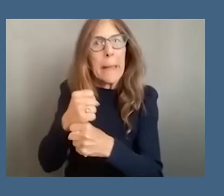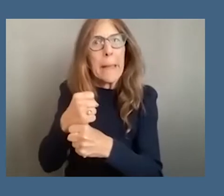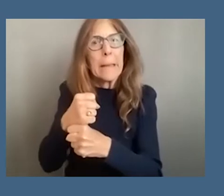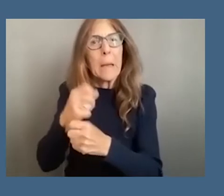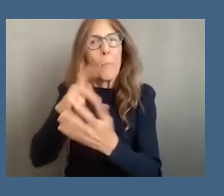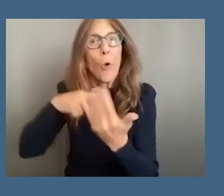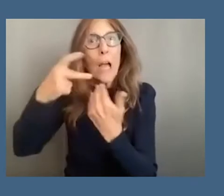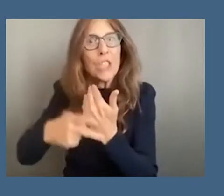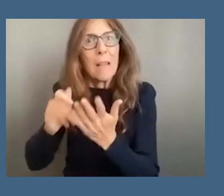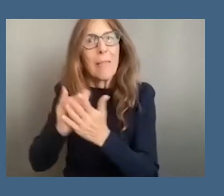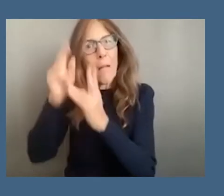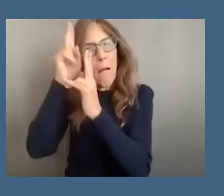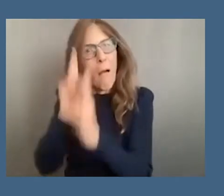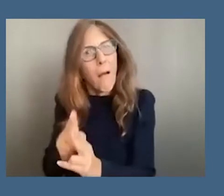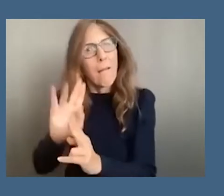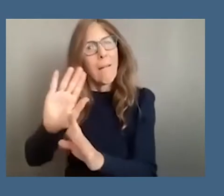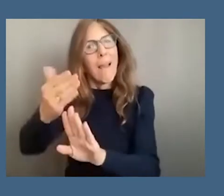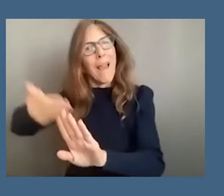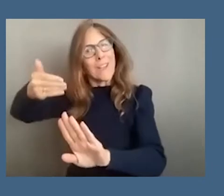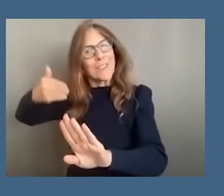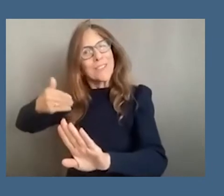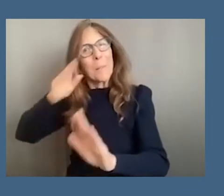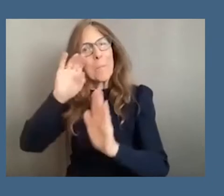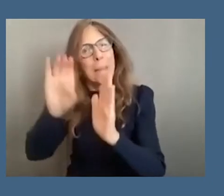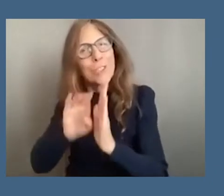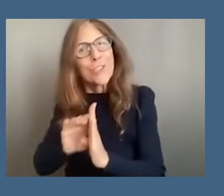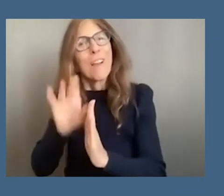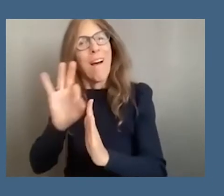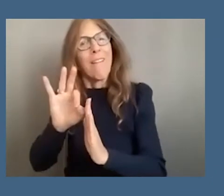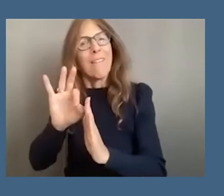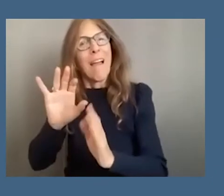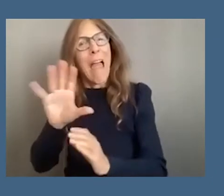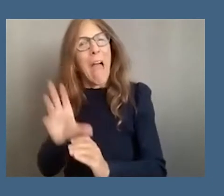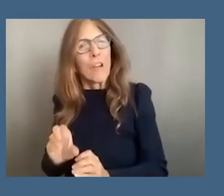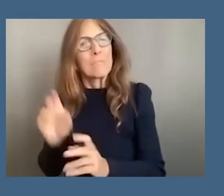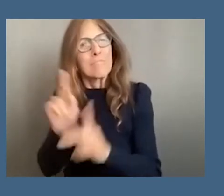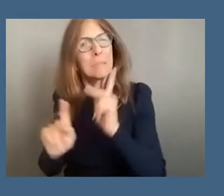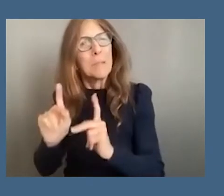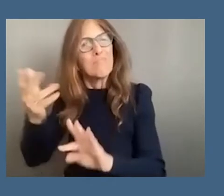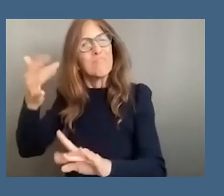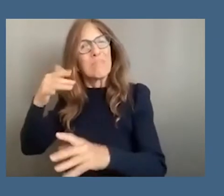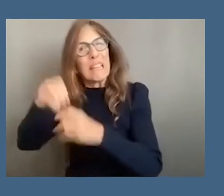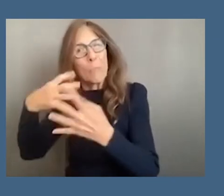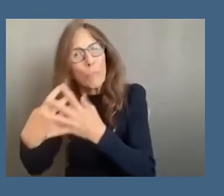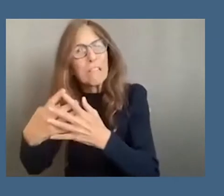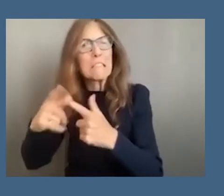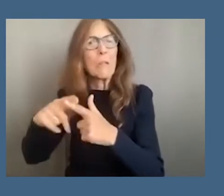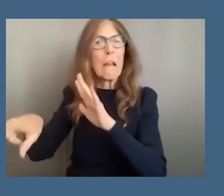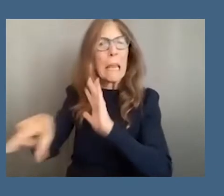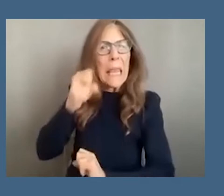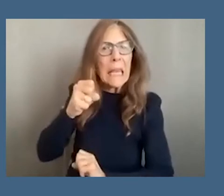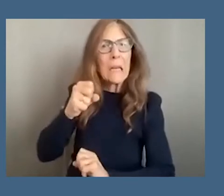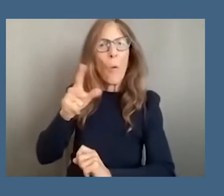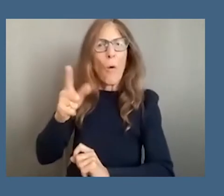honor ancestors portraits of africans who were imprisoned kidnapped or coerced into slavery